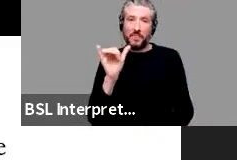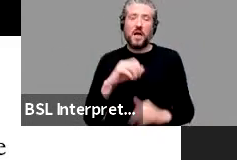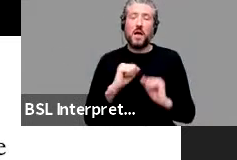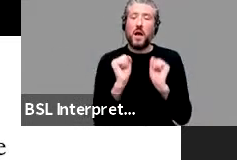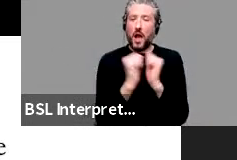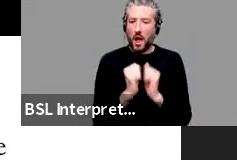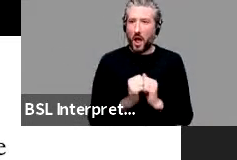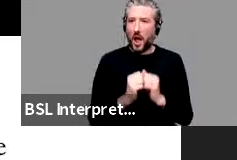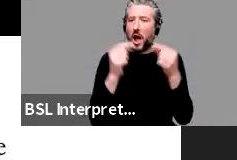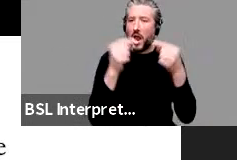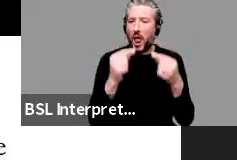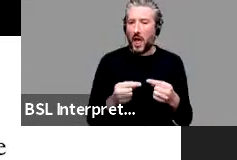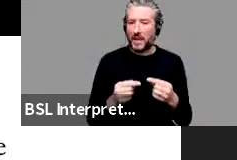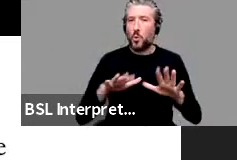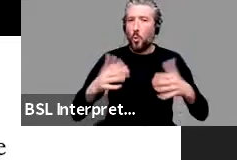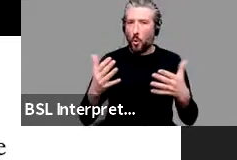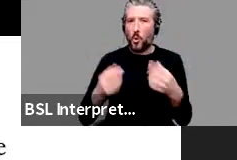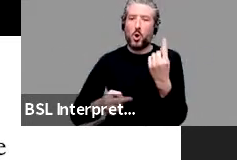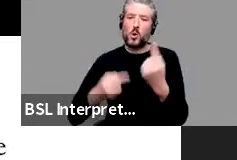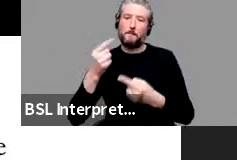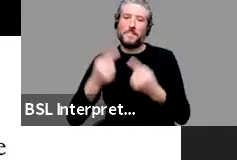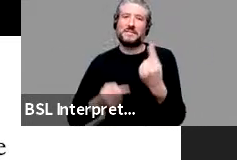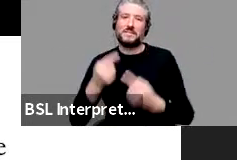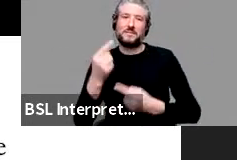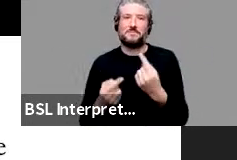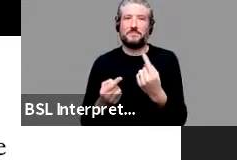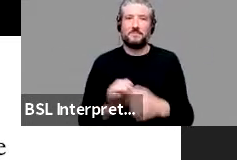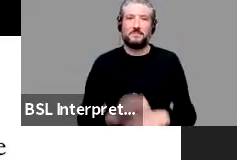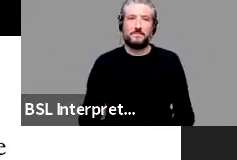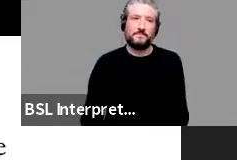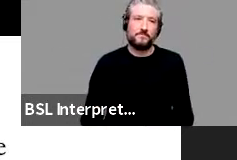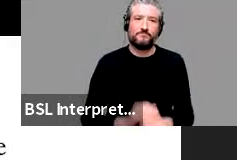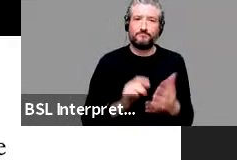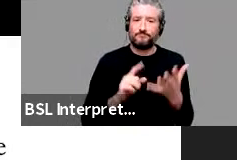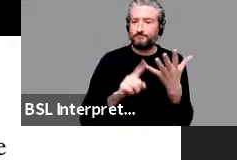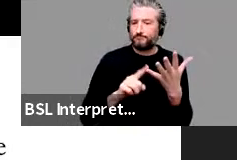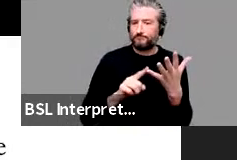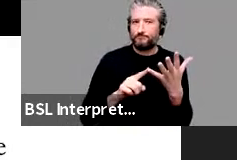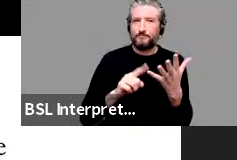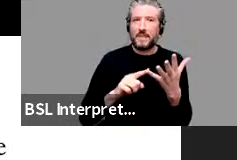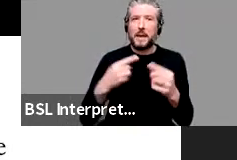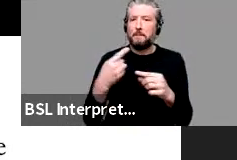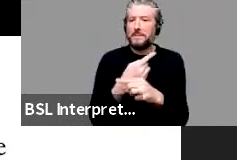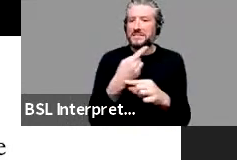And mismatches fine tune the network of learned constructions via, via error driven learning.